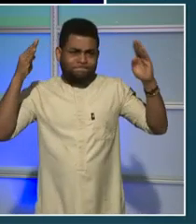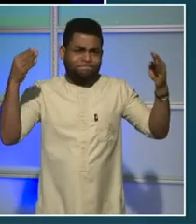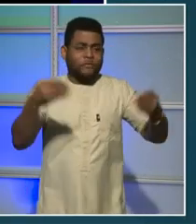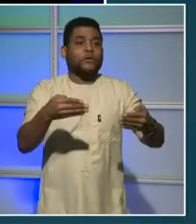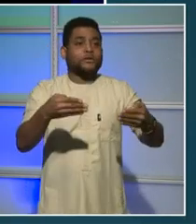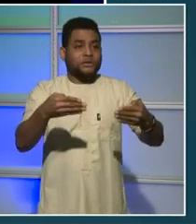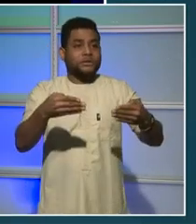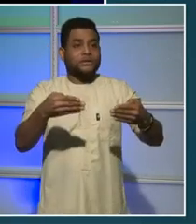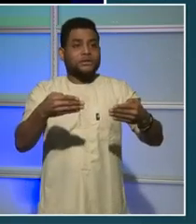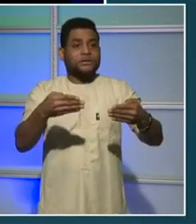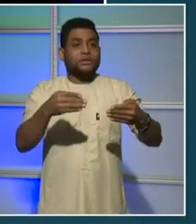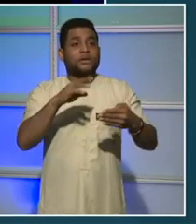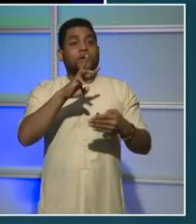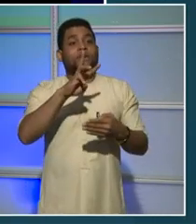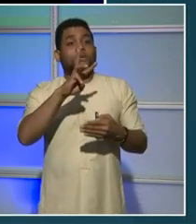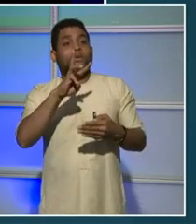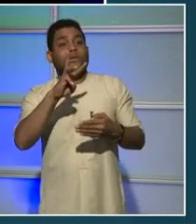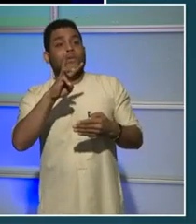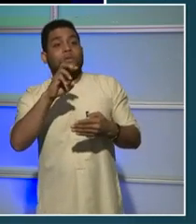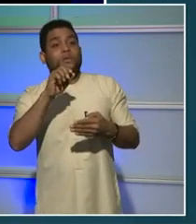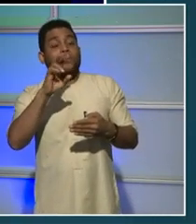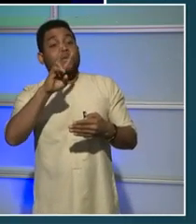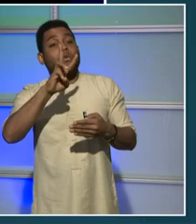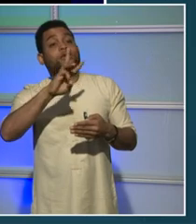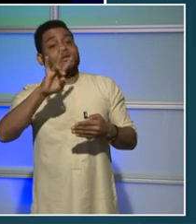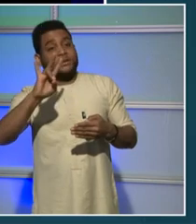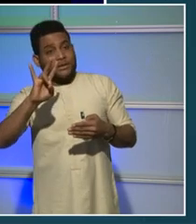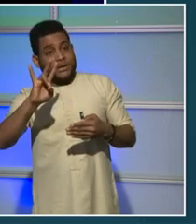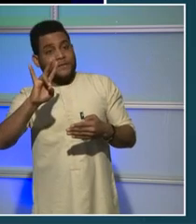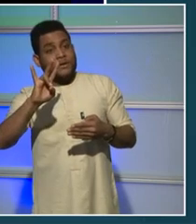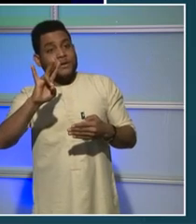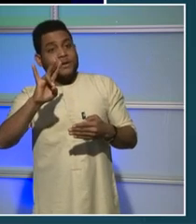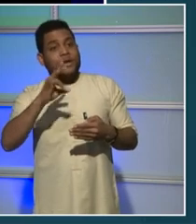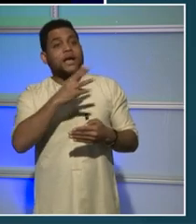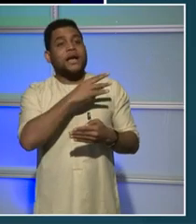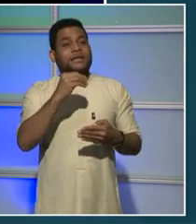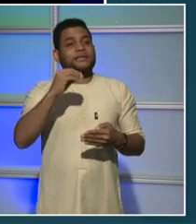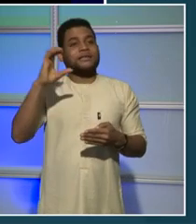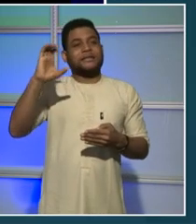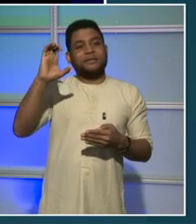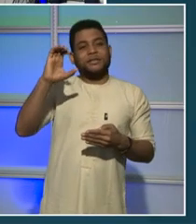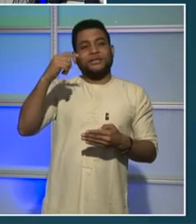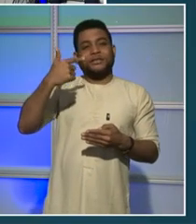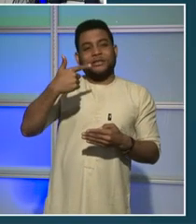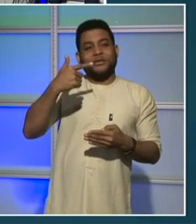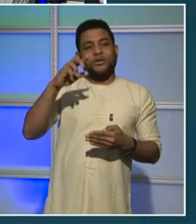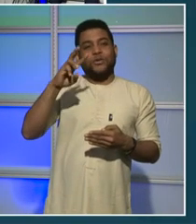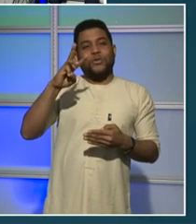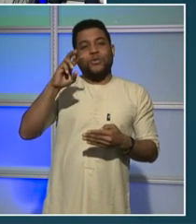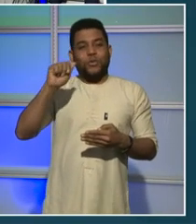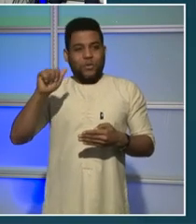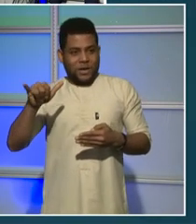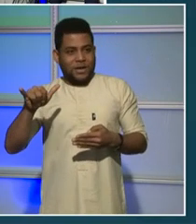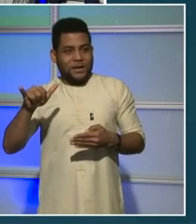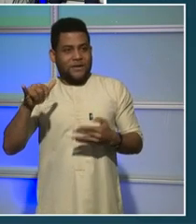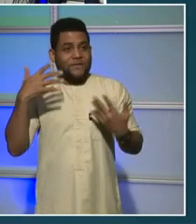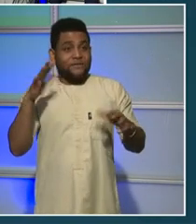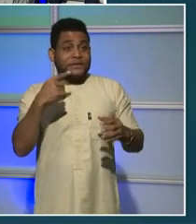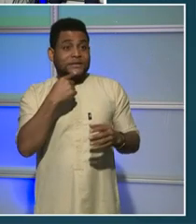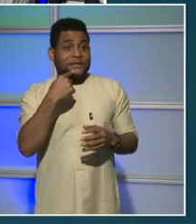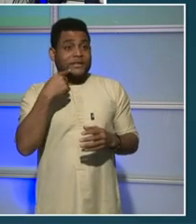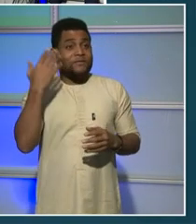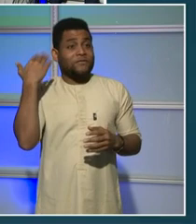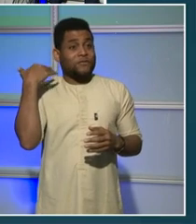Capital Gateway. As John said, that the community has been promised a grocery store for 20 years, and we're getting